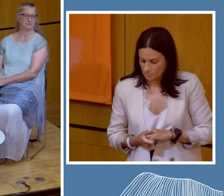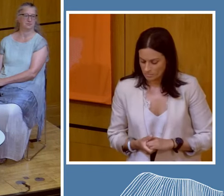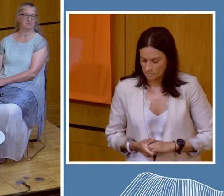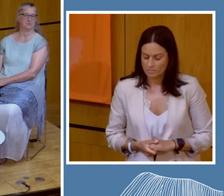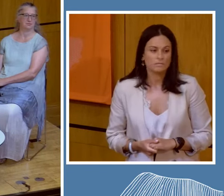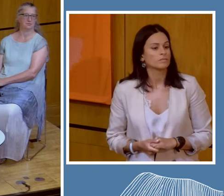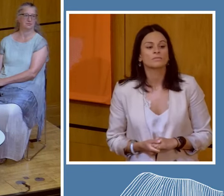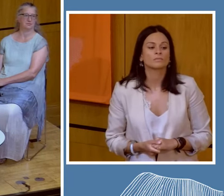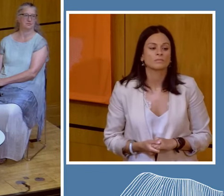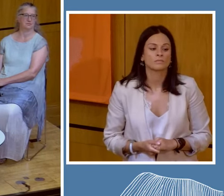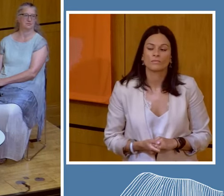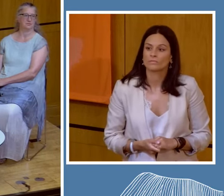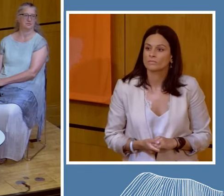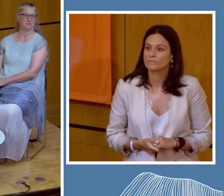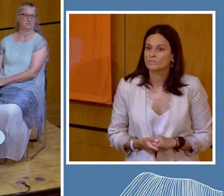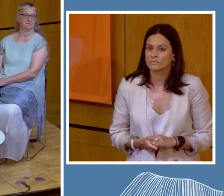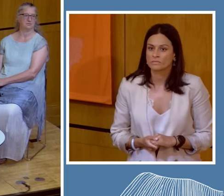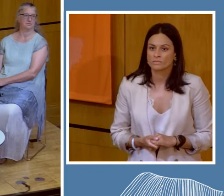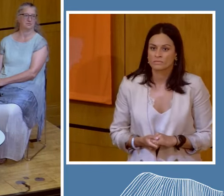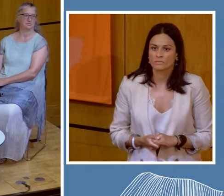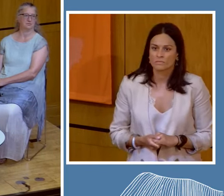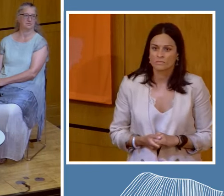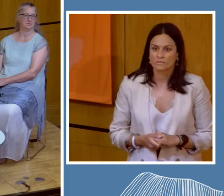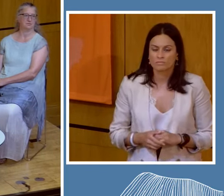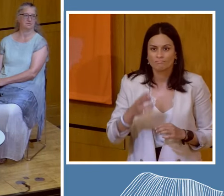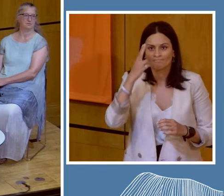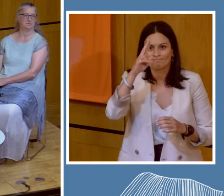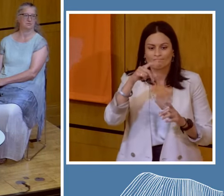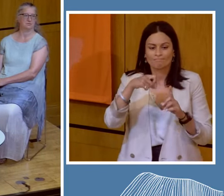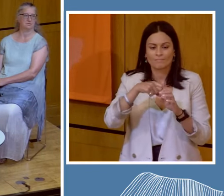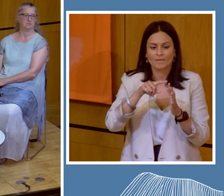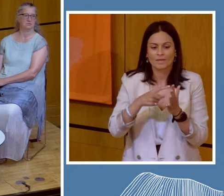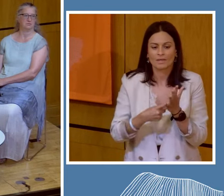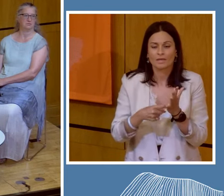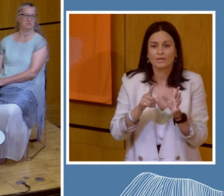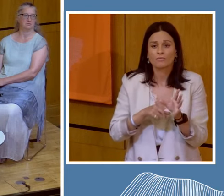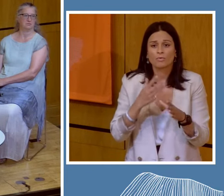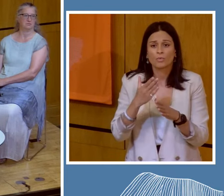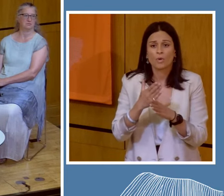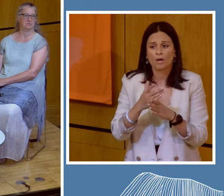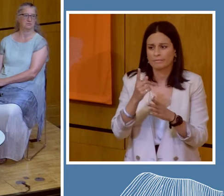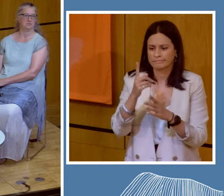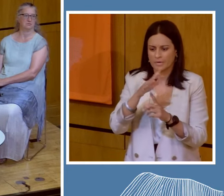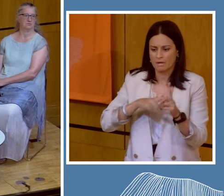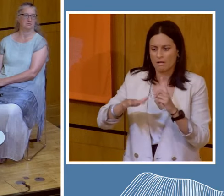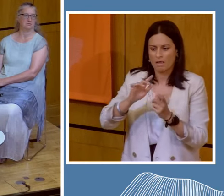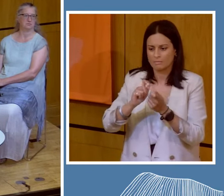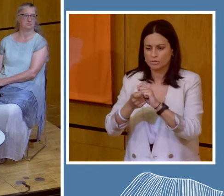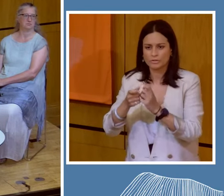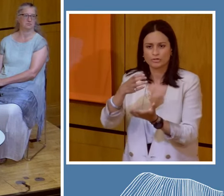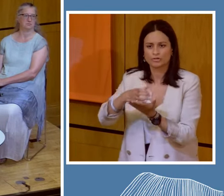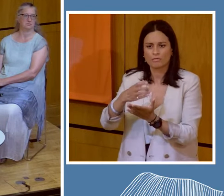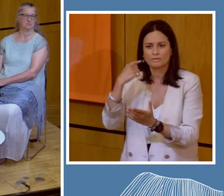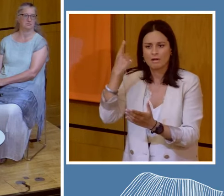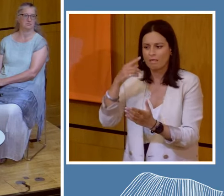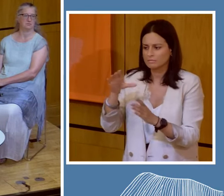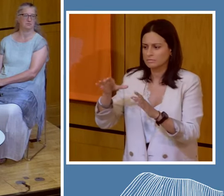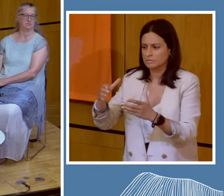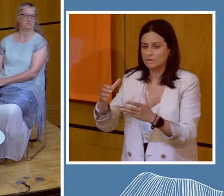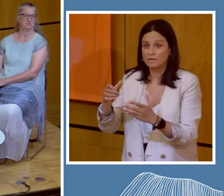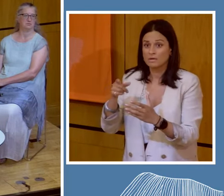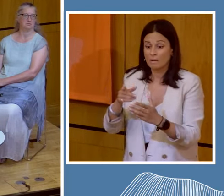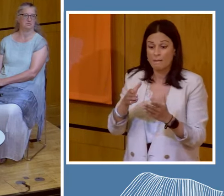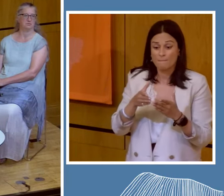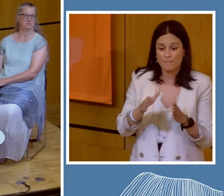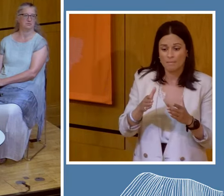Okay. Hi. My name is Kerry and I work for a climate change charity in London that sits between the